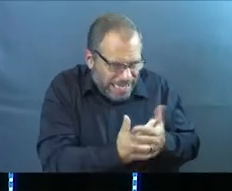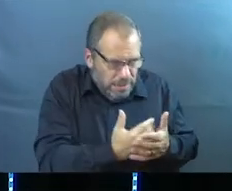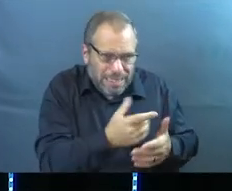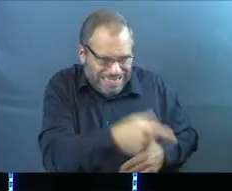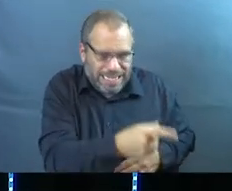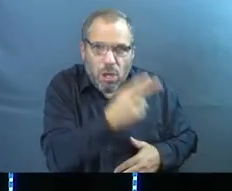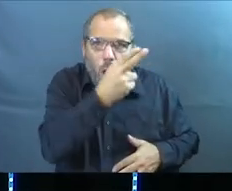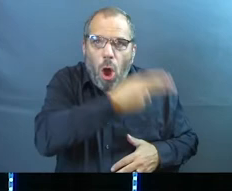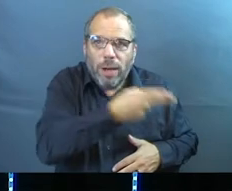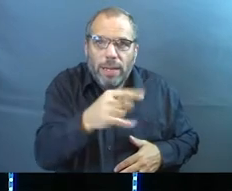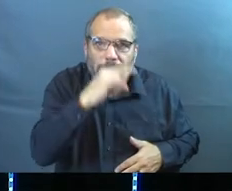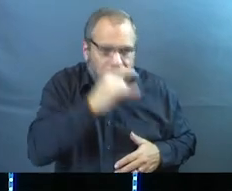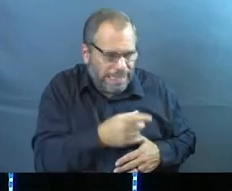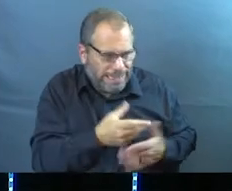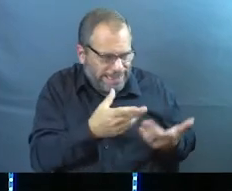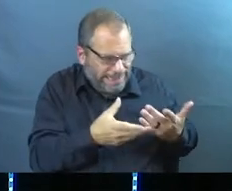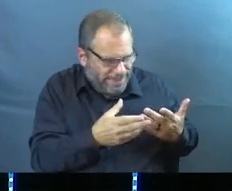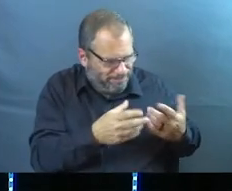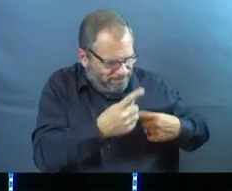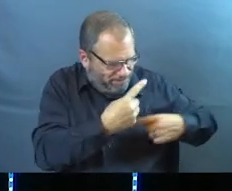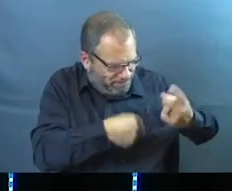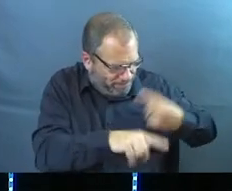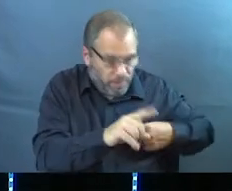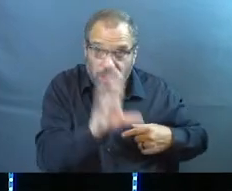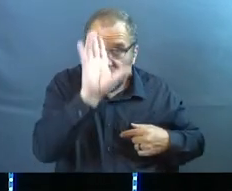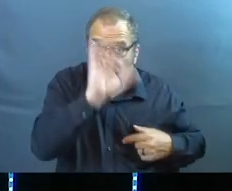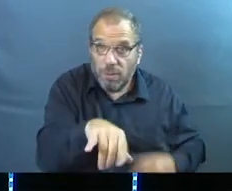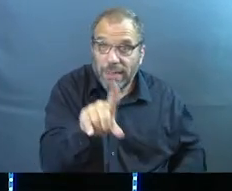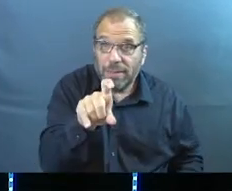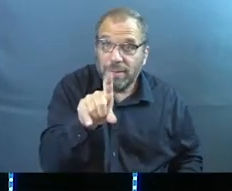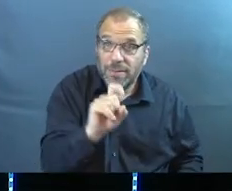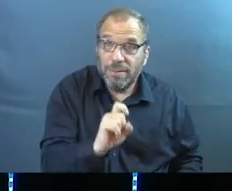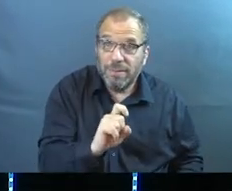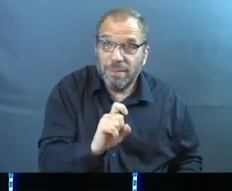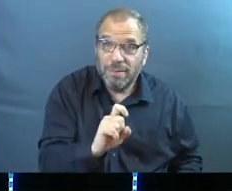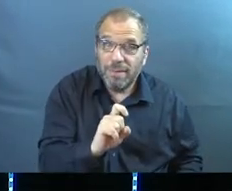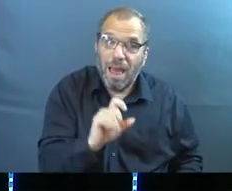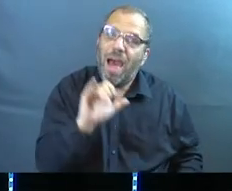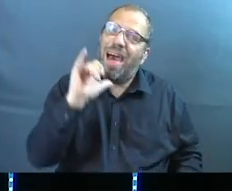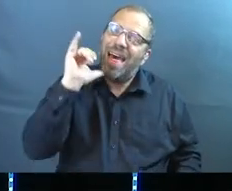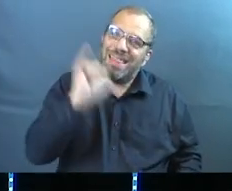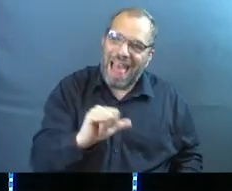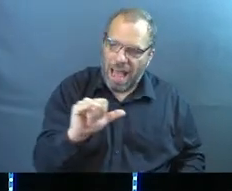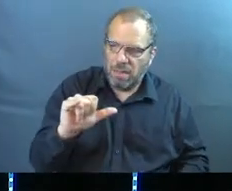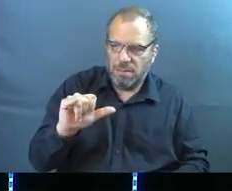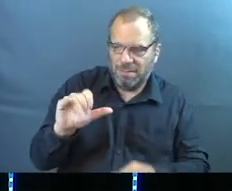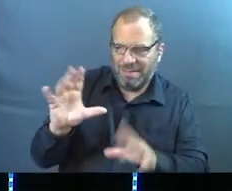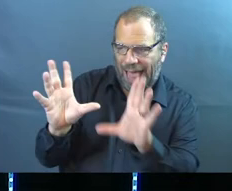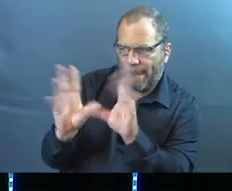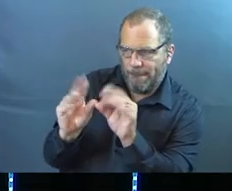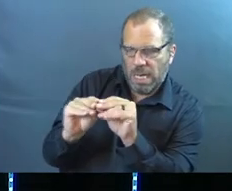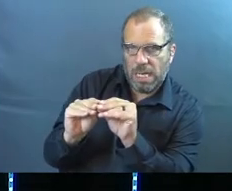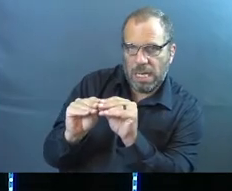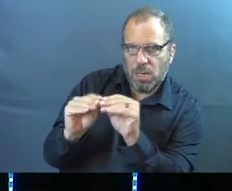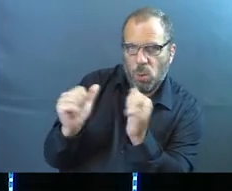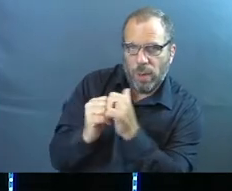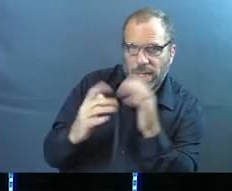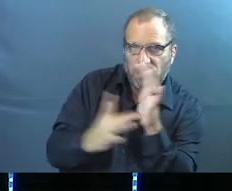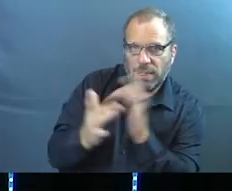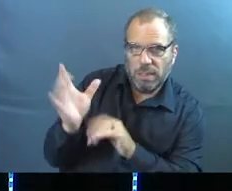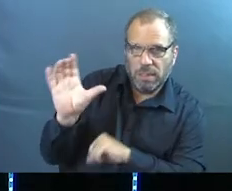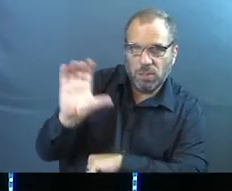to this hard of hearing child that's coming on Sundays. Did you know that? That's the ecclesia of Jesus in action.